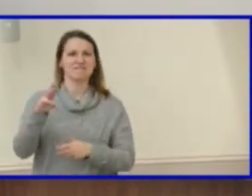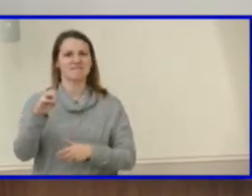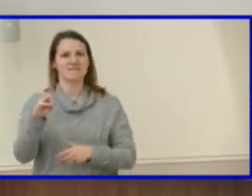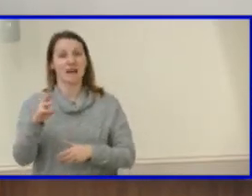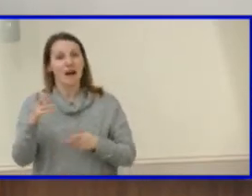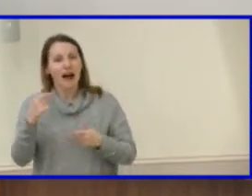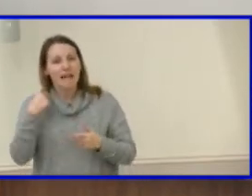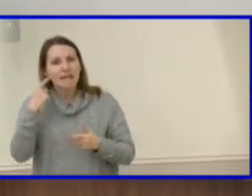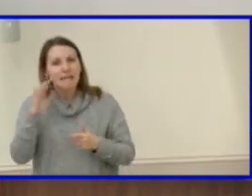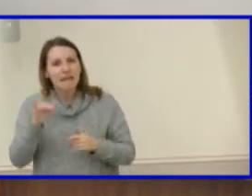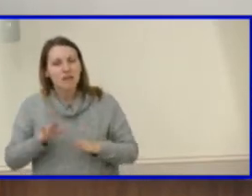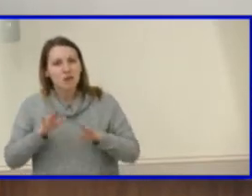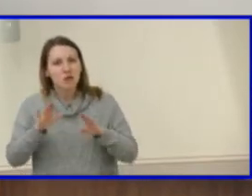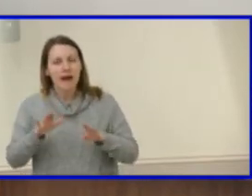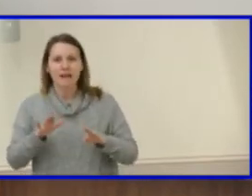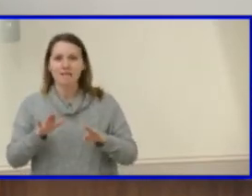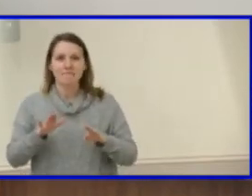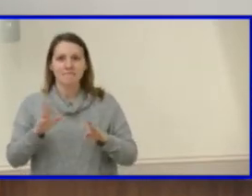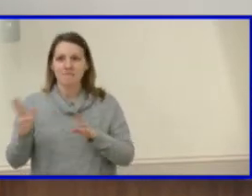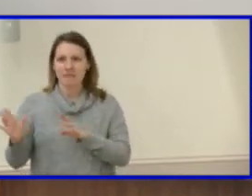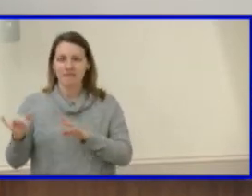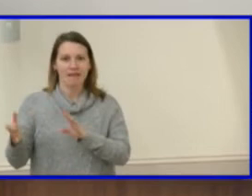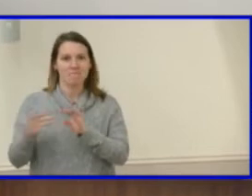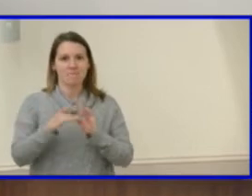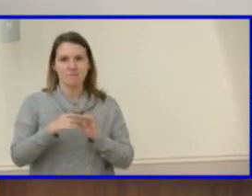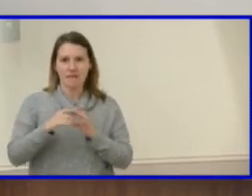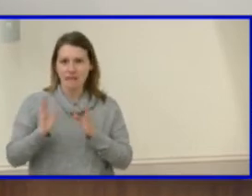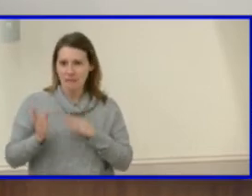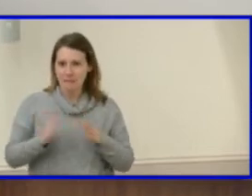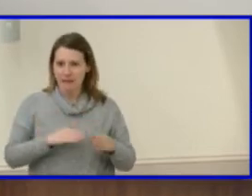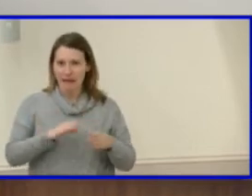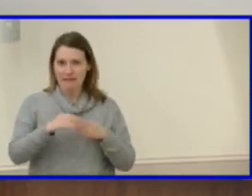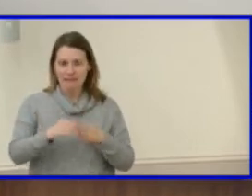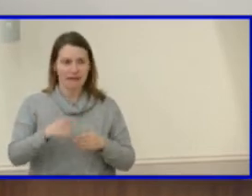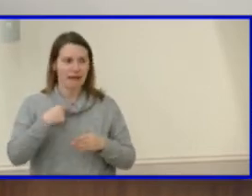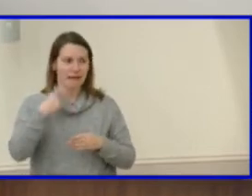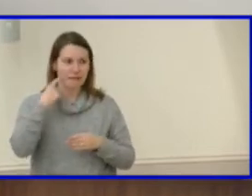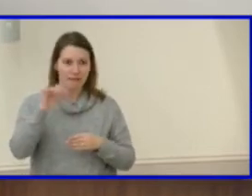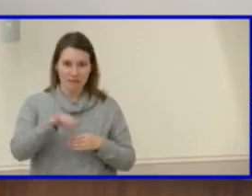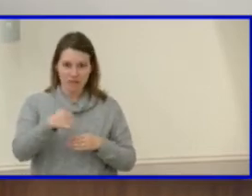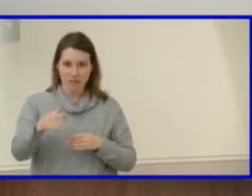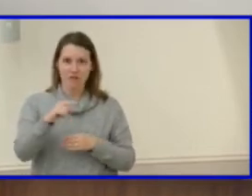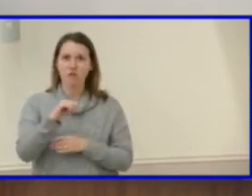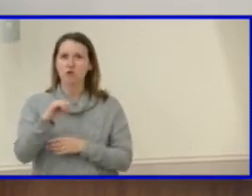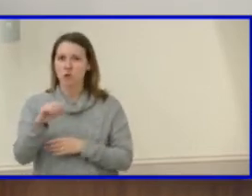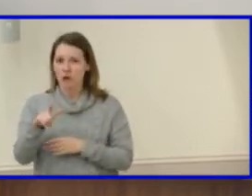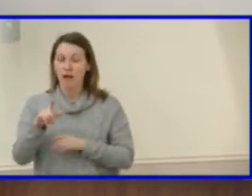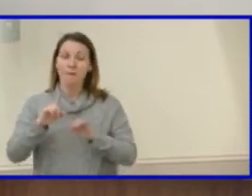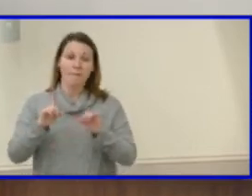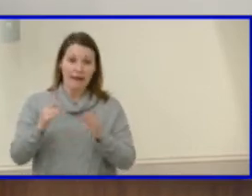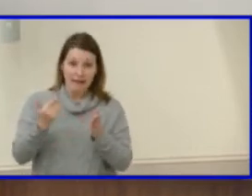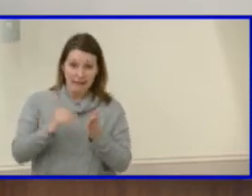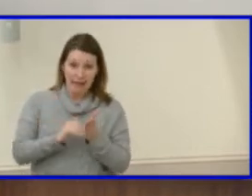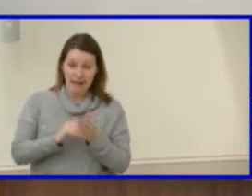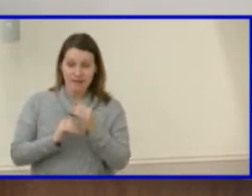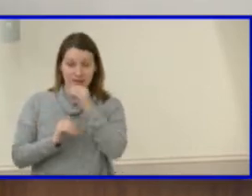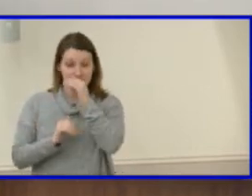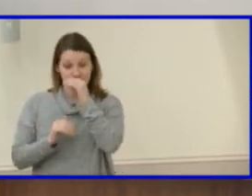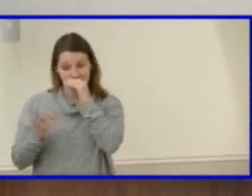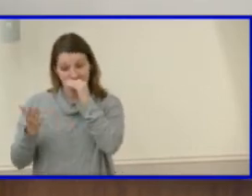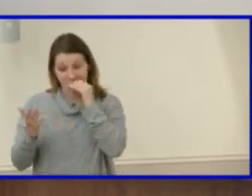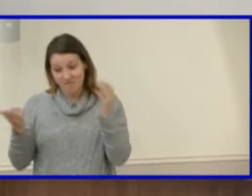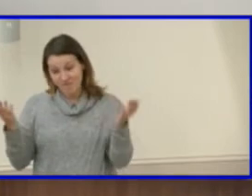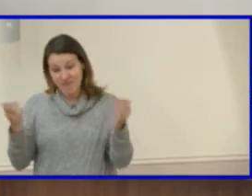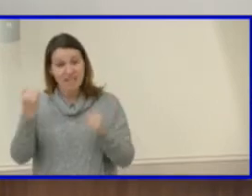to the planning guide. And I'm really excited about that because I think that's another tool, right? It's web-based. But again, you know, if, if I